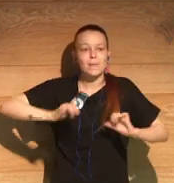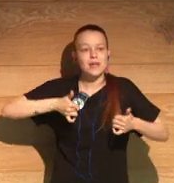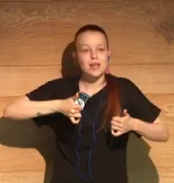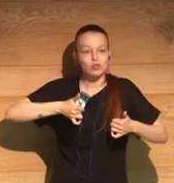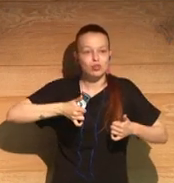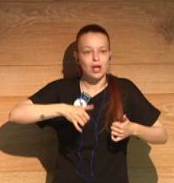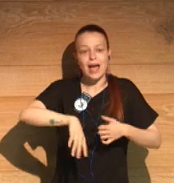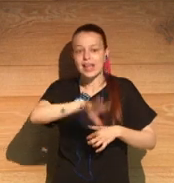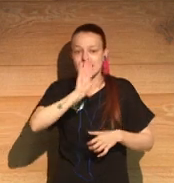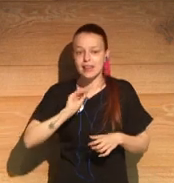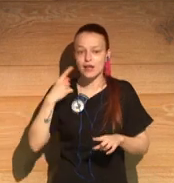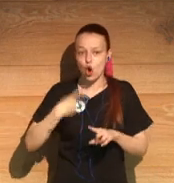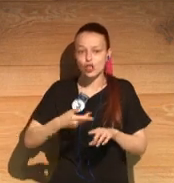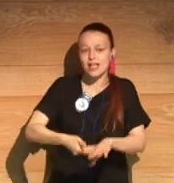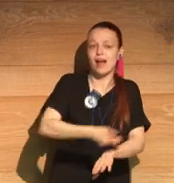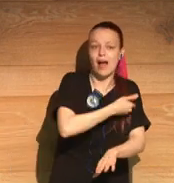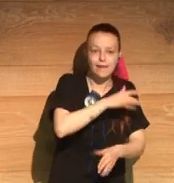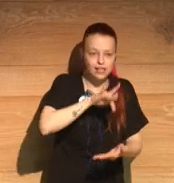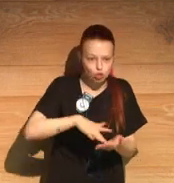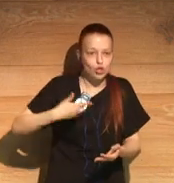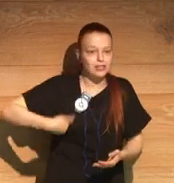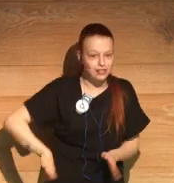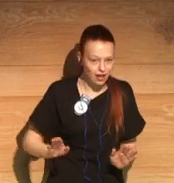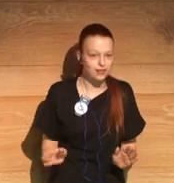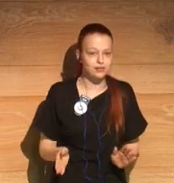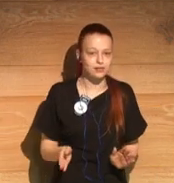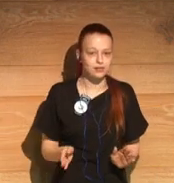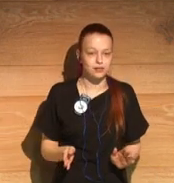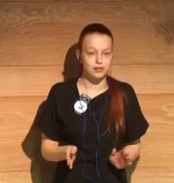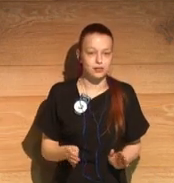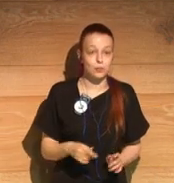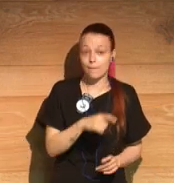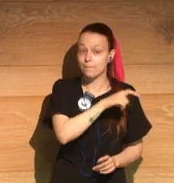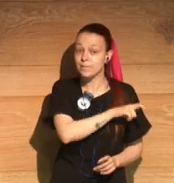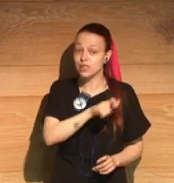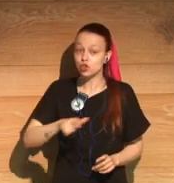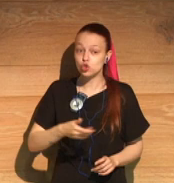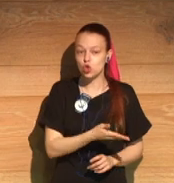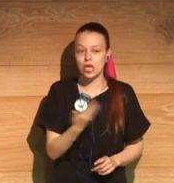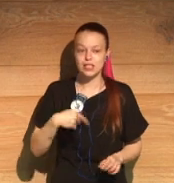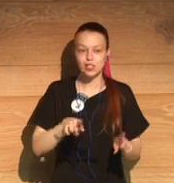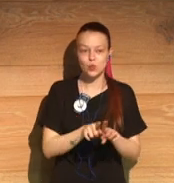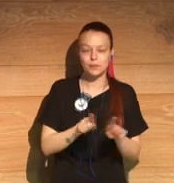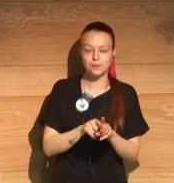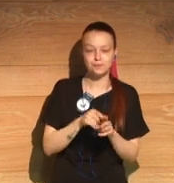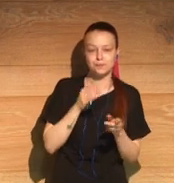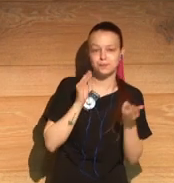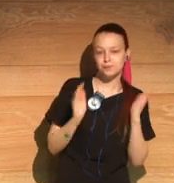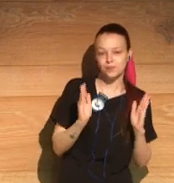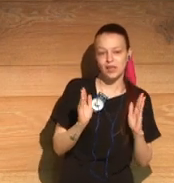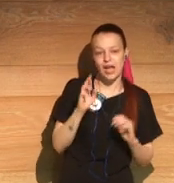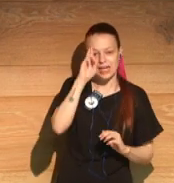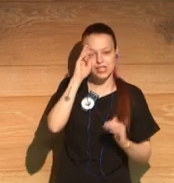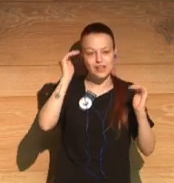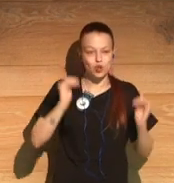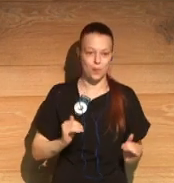treated in a less respectful fashion than they are treated now. But even now, with COVID, you'll get deniers,